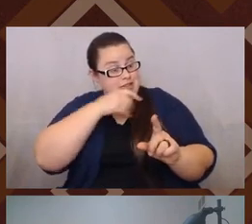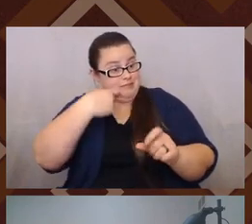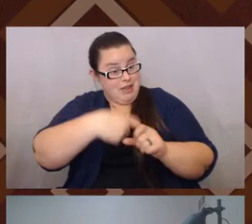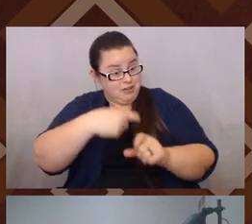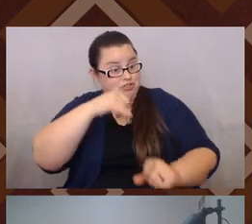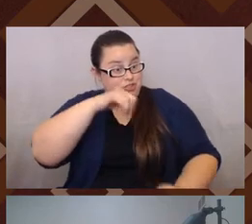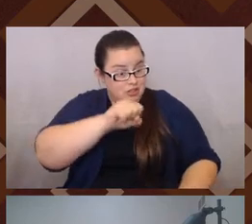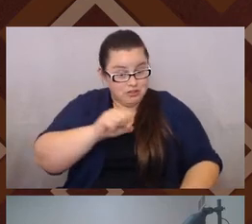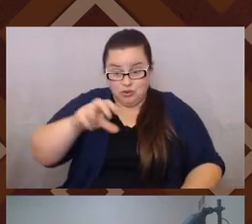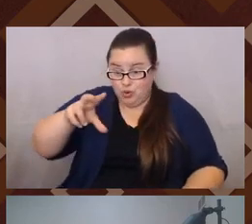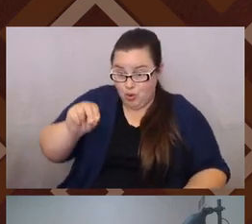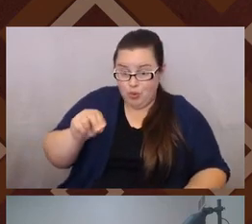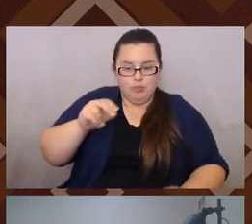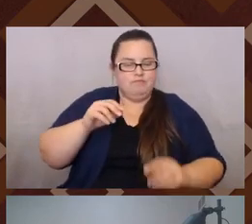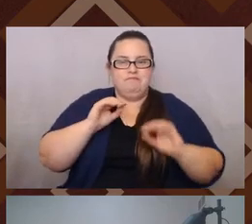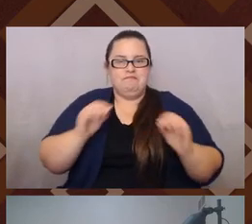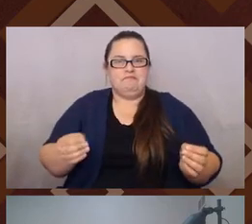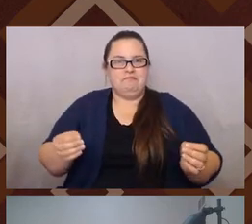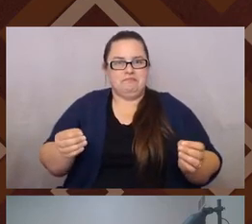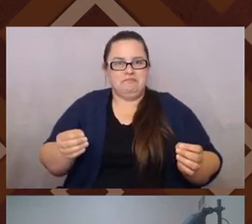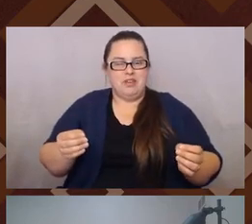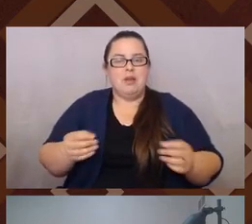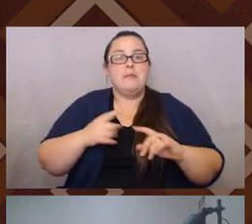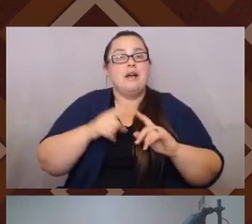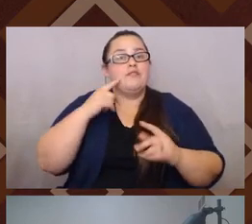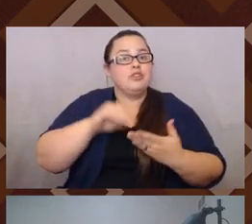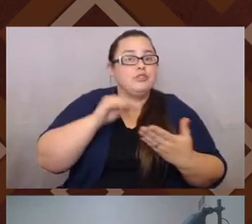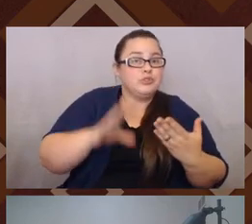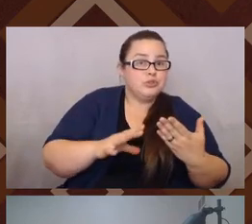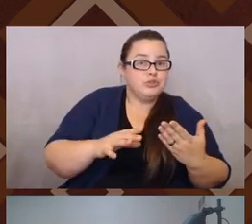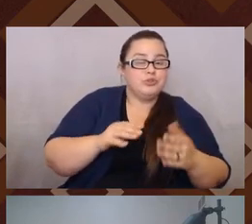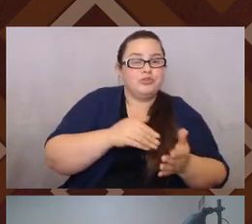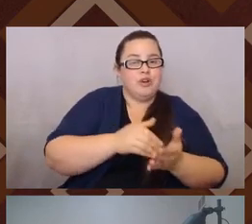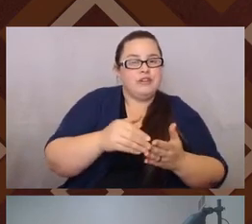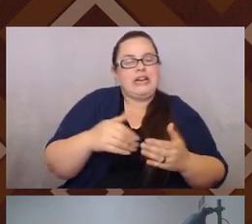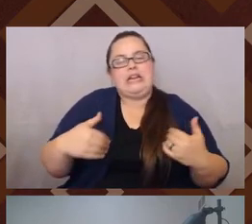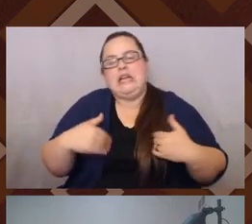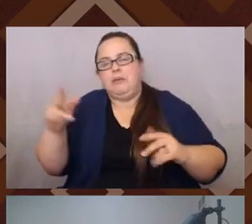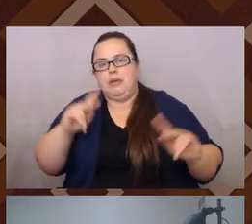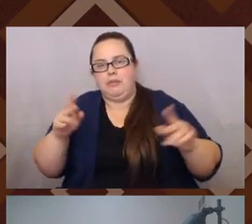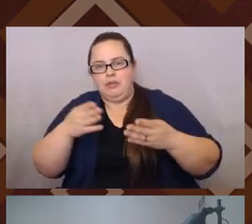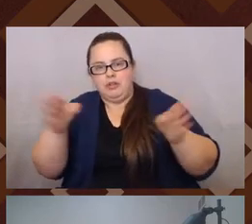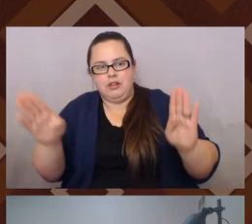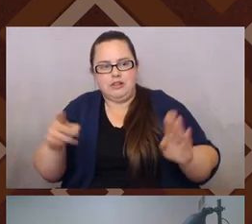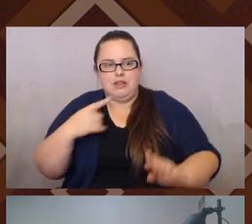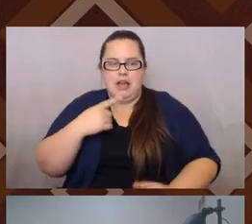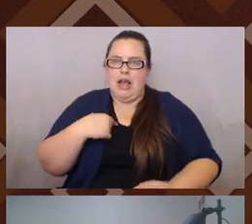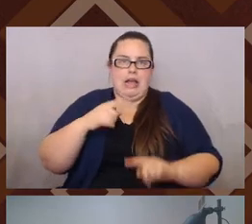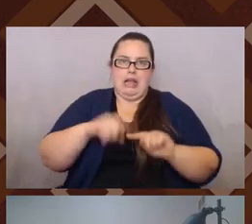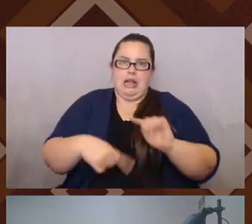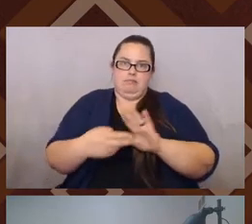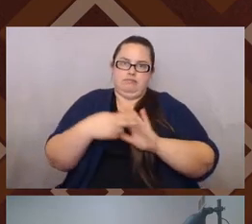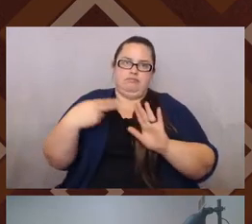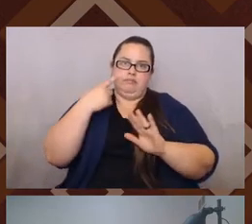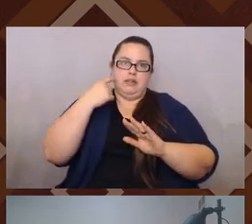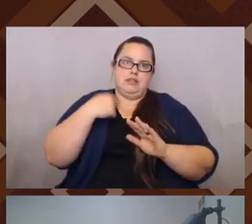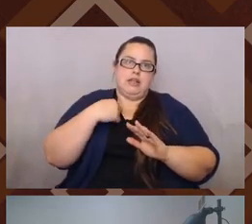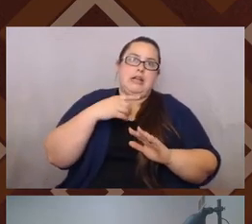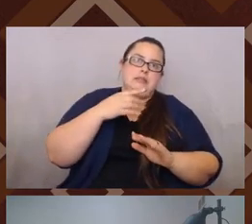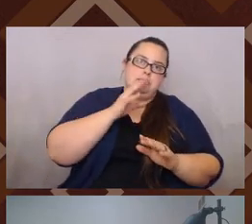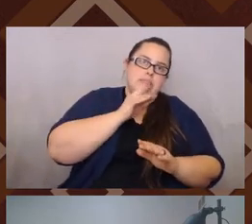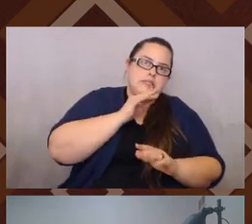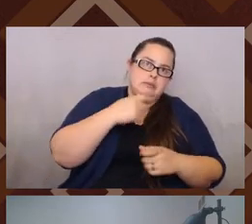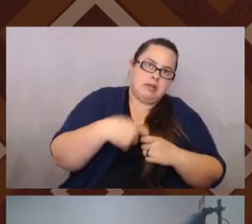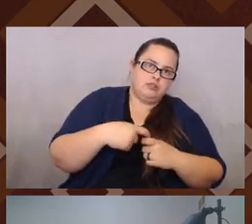that. Although again, for students very often and for young people, it's often like, so I can't really call myself that because I do or don't speak Spanish. Right.